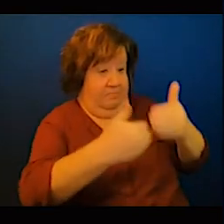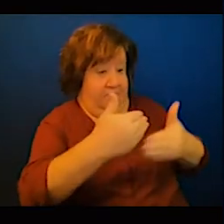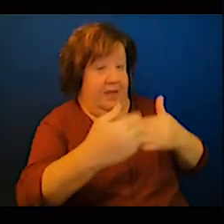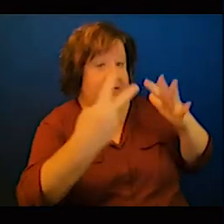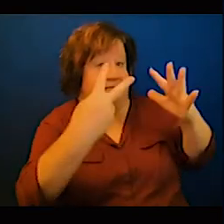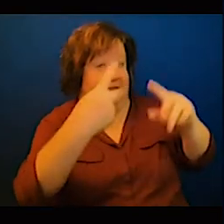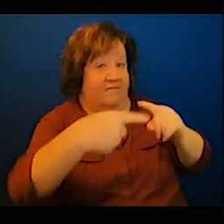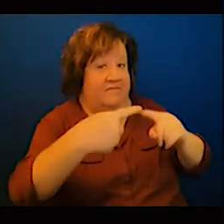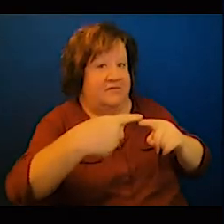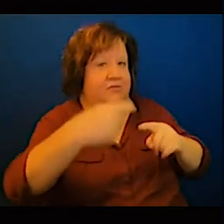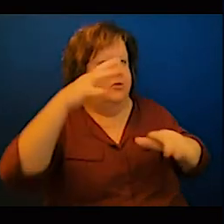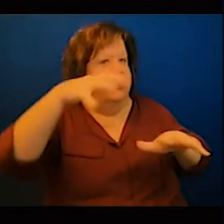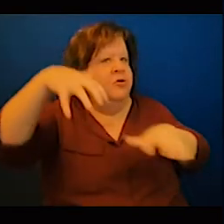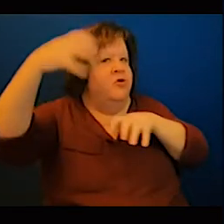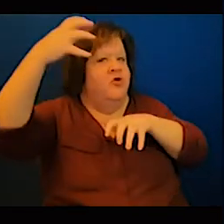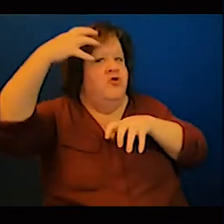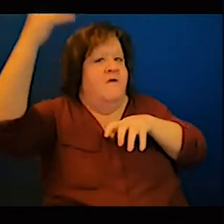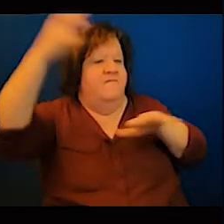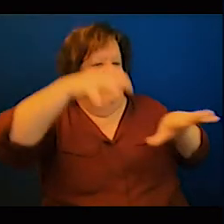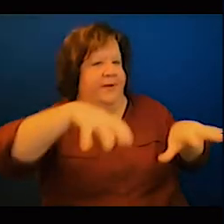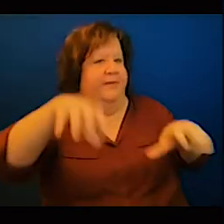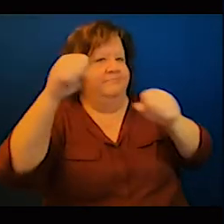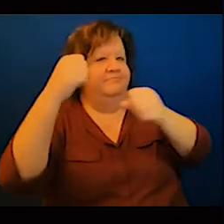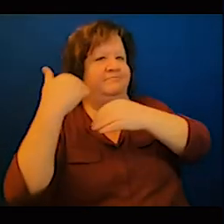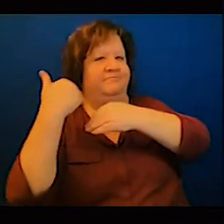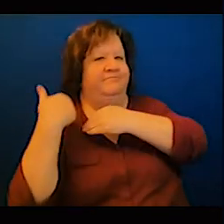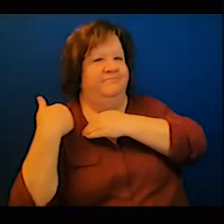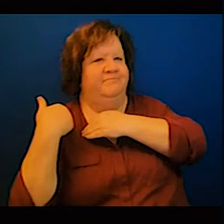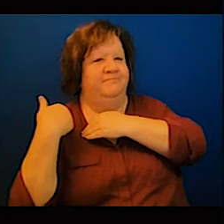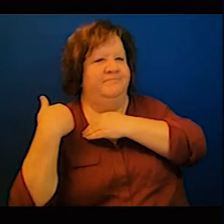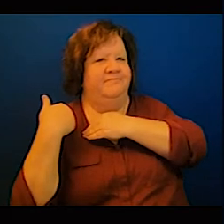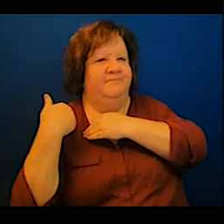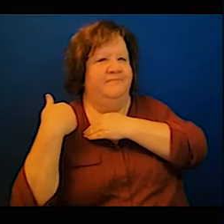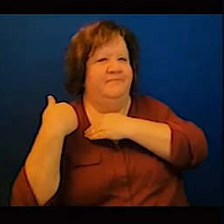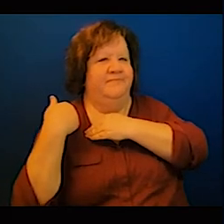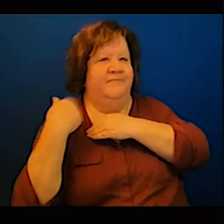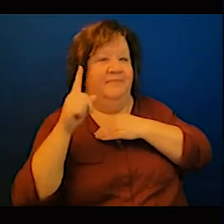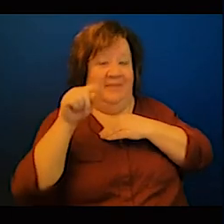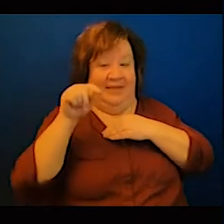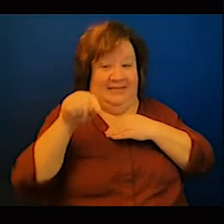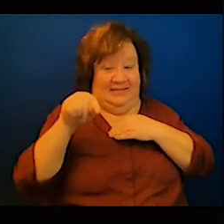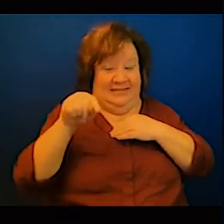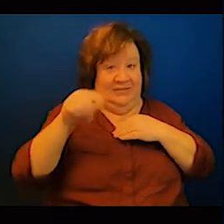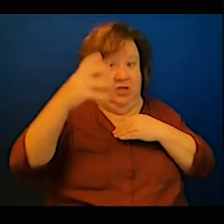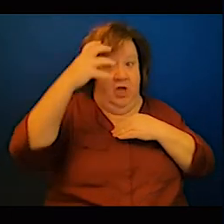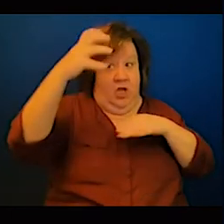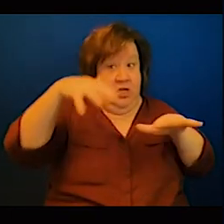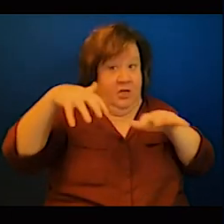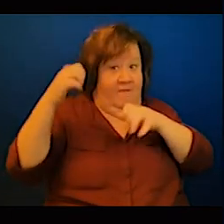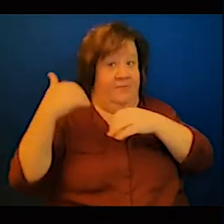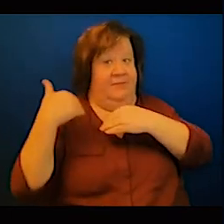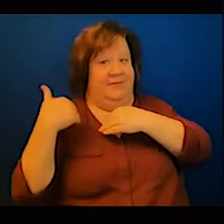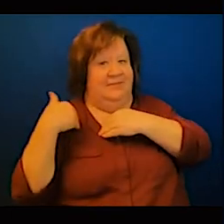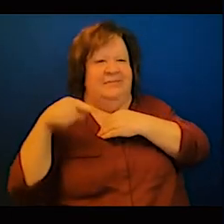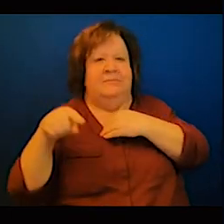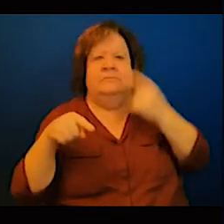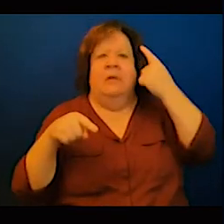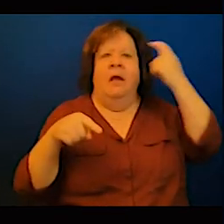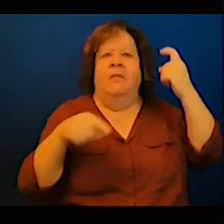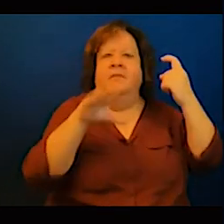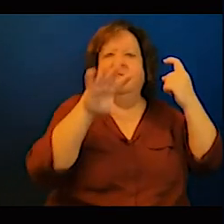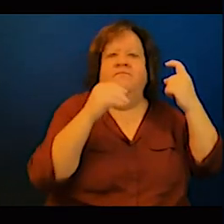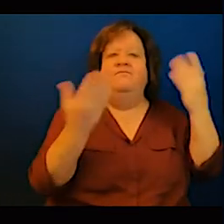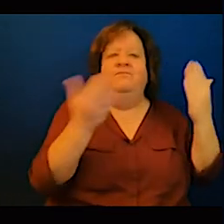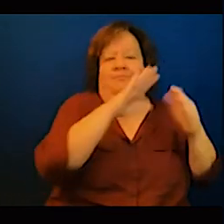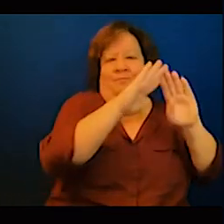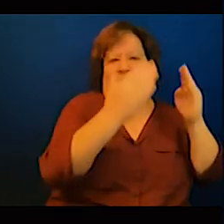end of the seven years is not able to buy the loan if the local bank is willing to get out the project then the government is